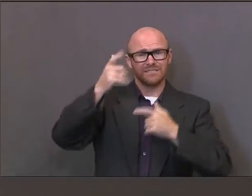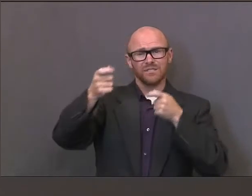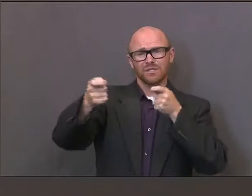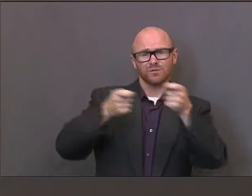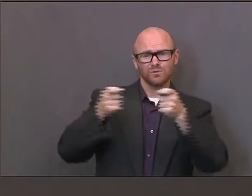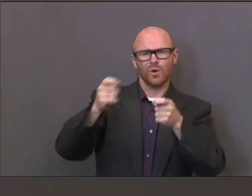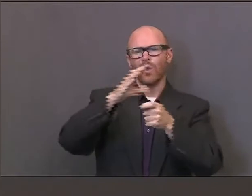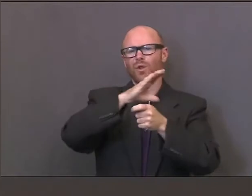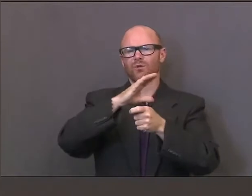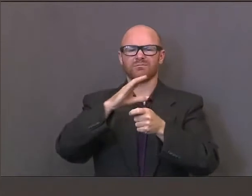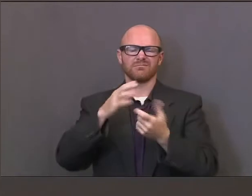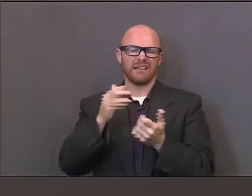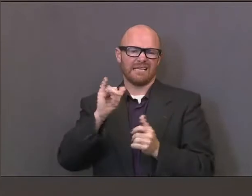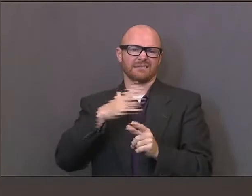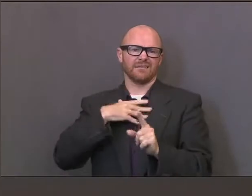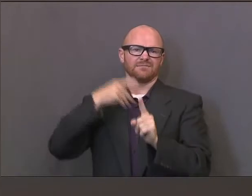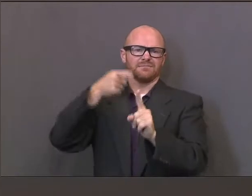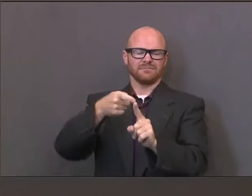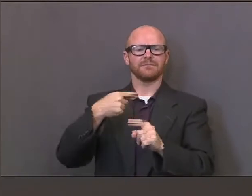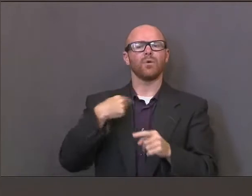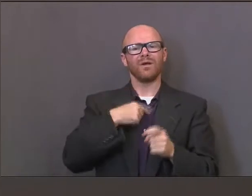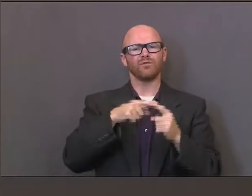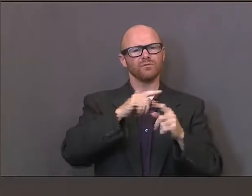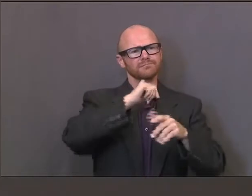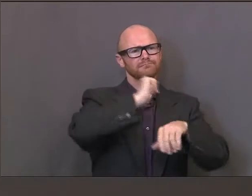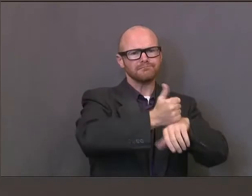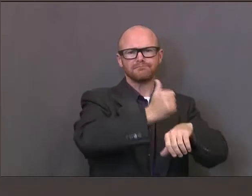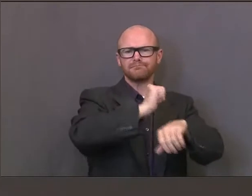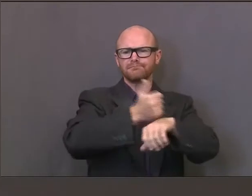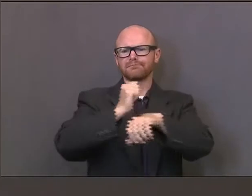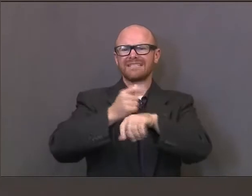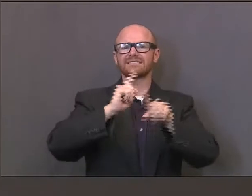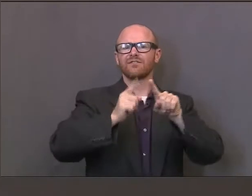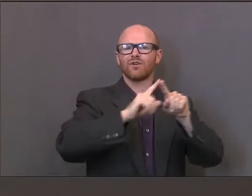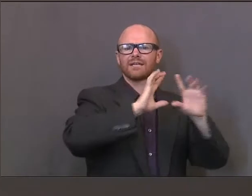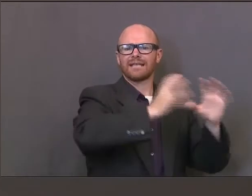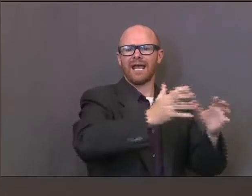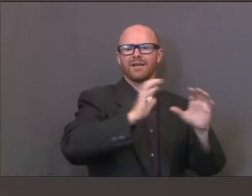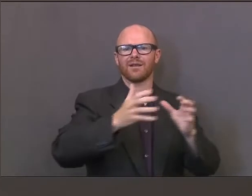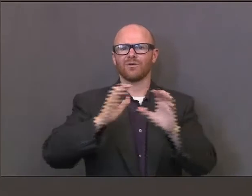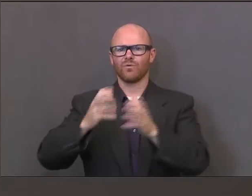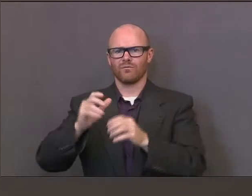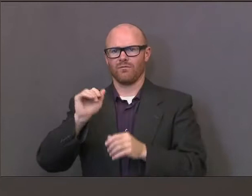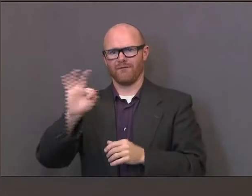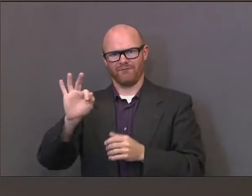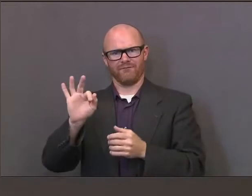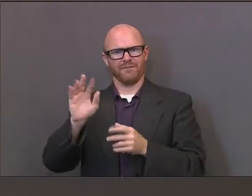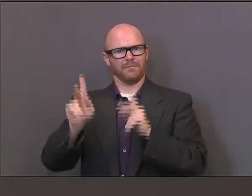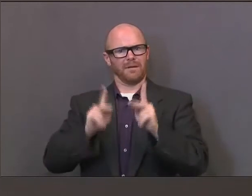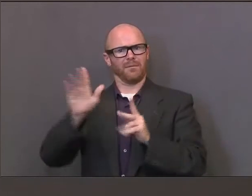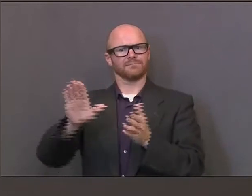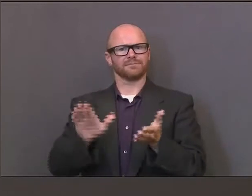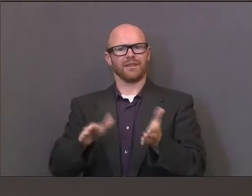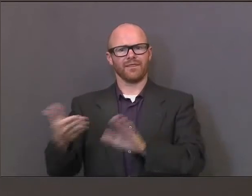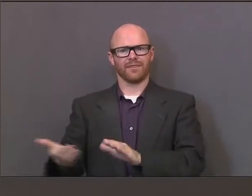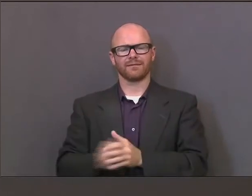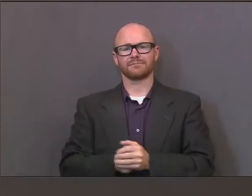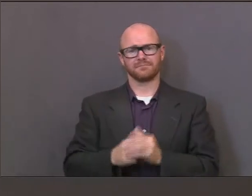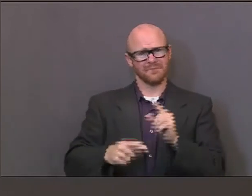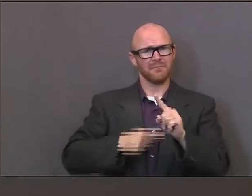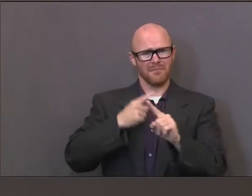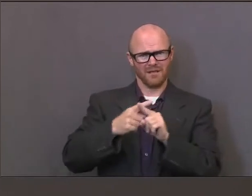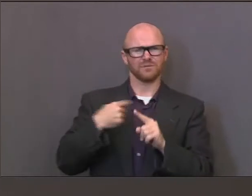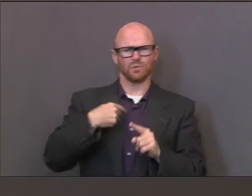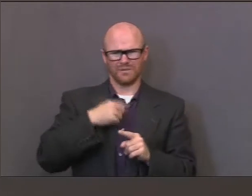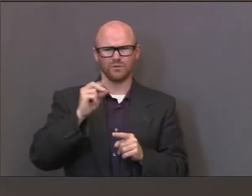statute to investigate specific categories of deaths. Among these, we are specifically tasked to investigate deaths that appear to be the result